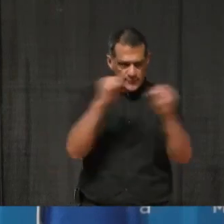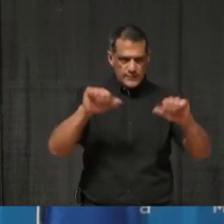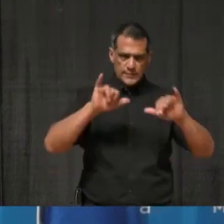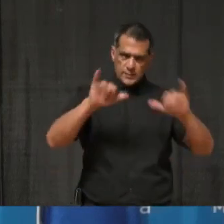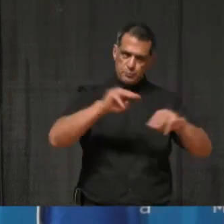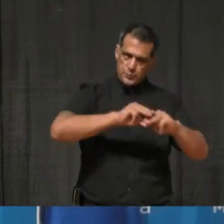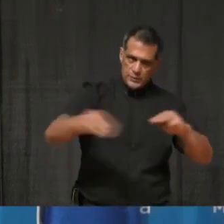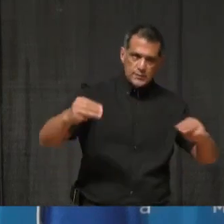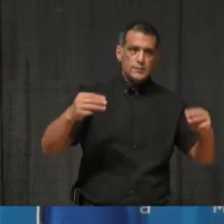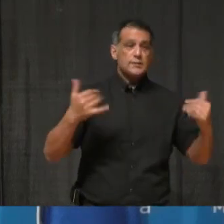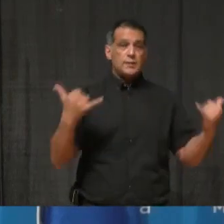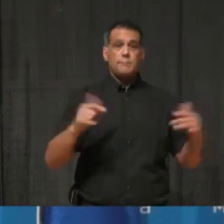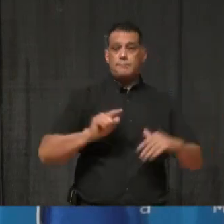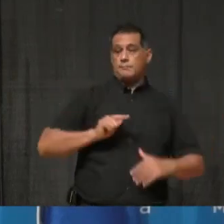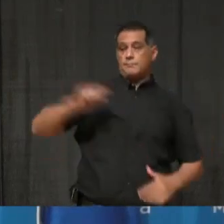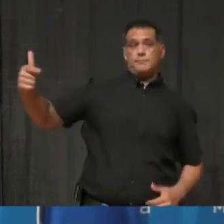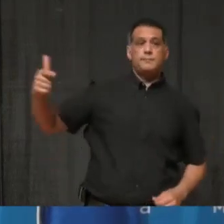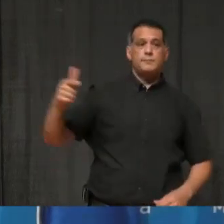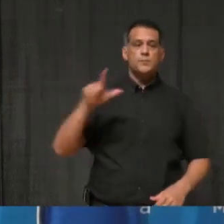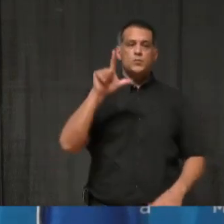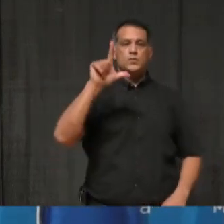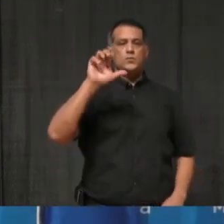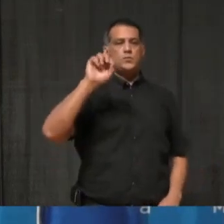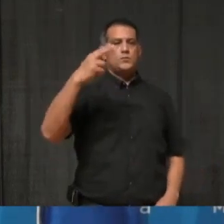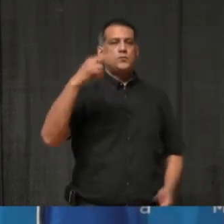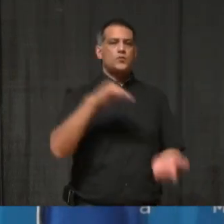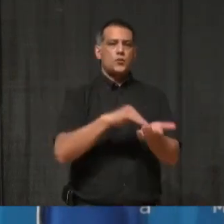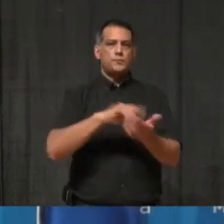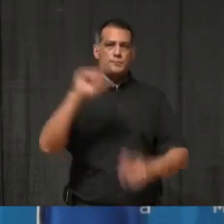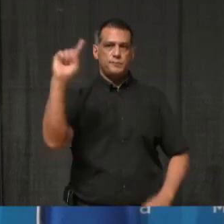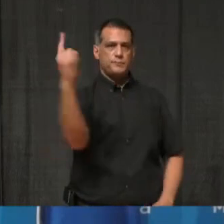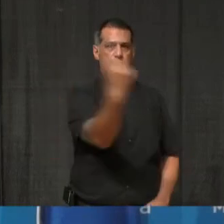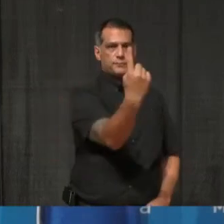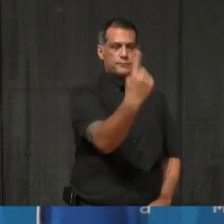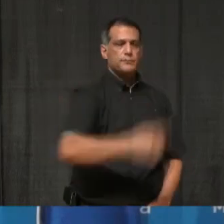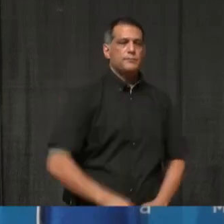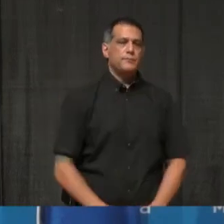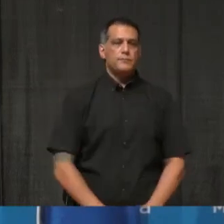And now I would like to invite Dr. Lowe to please come up and provide his update.